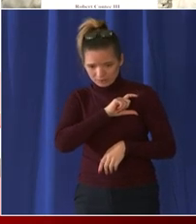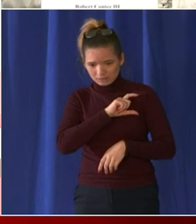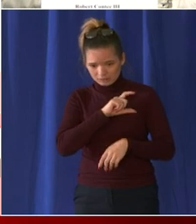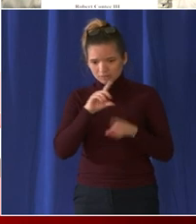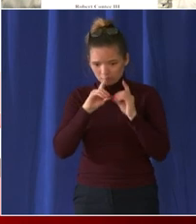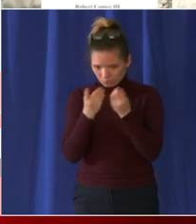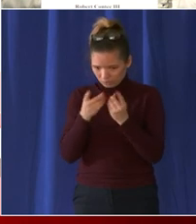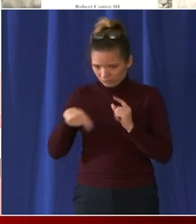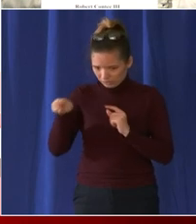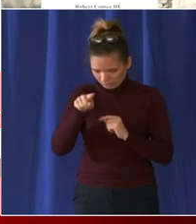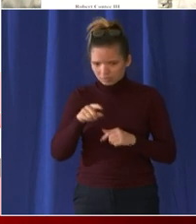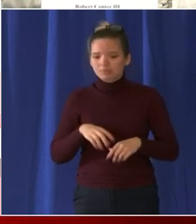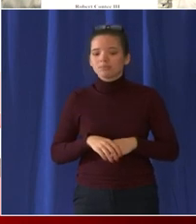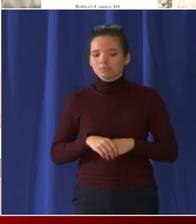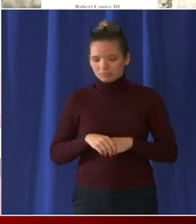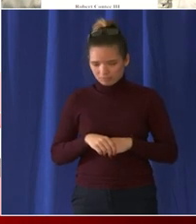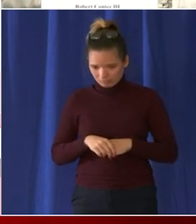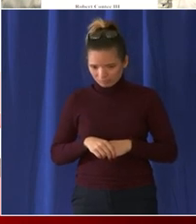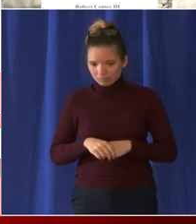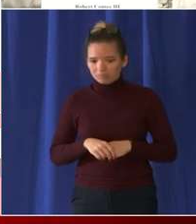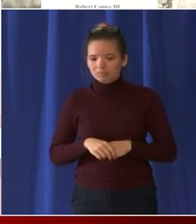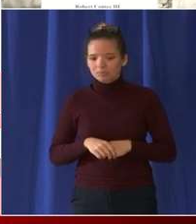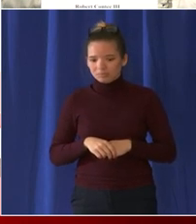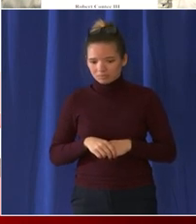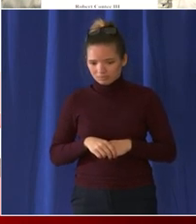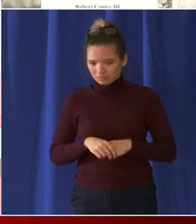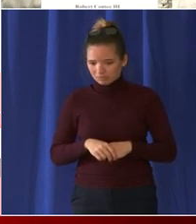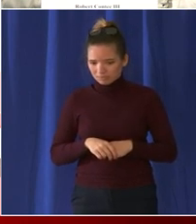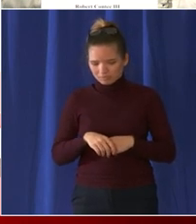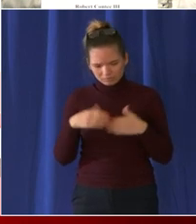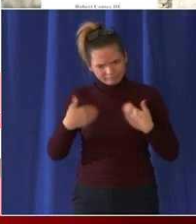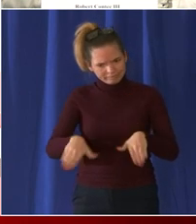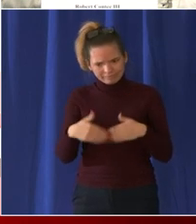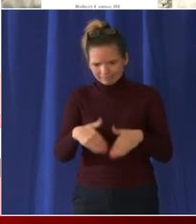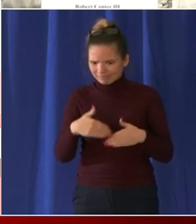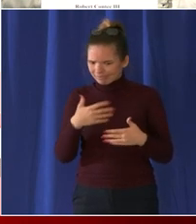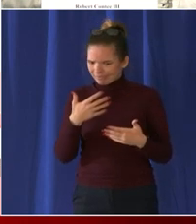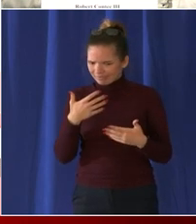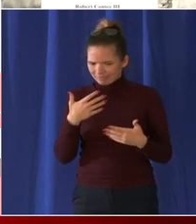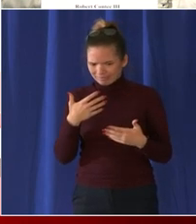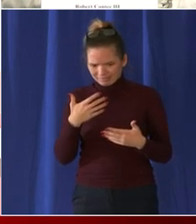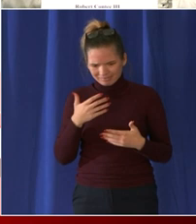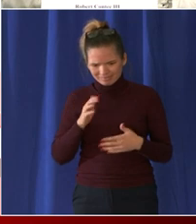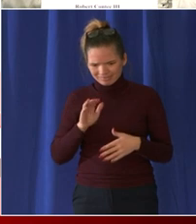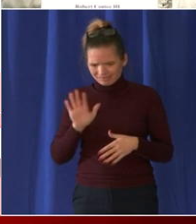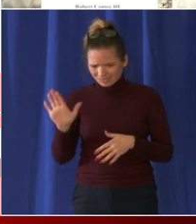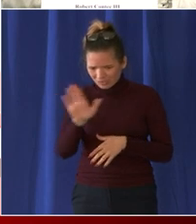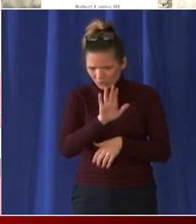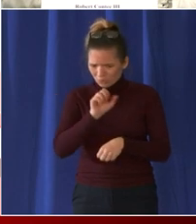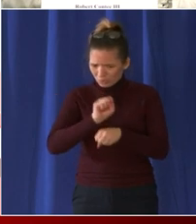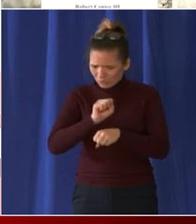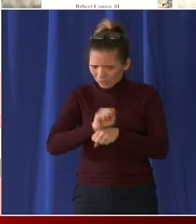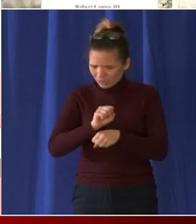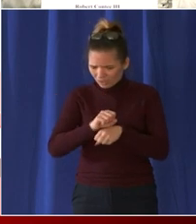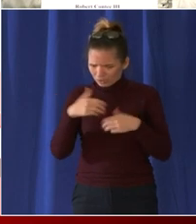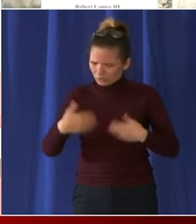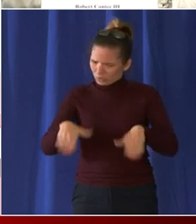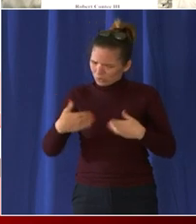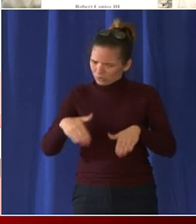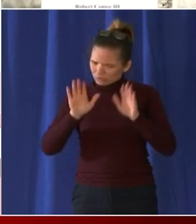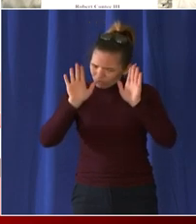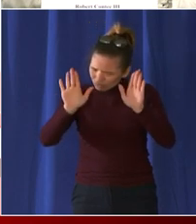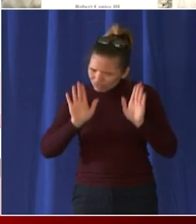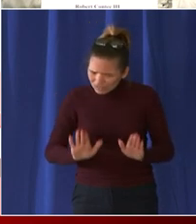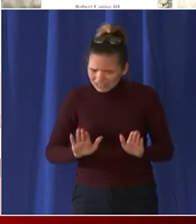comments you know i do not think it is an understatement uh to say or to speak about the work of our first responders dc